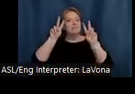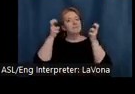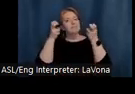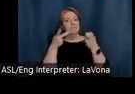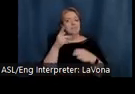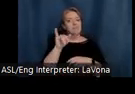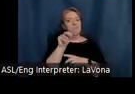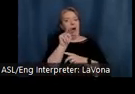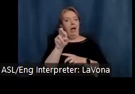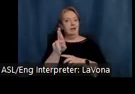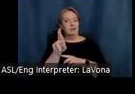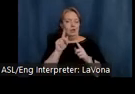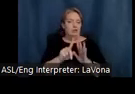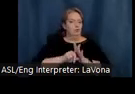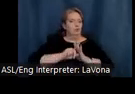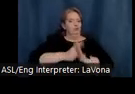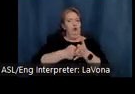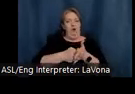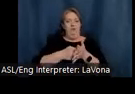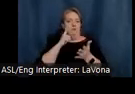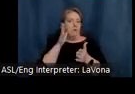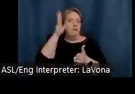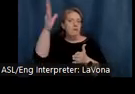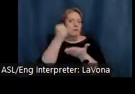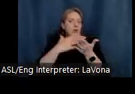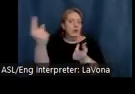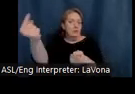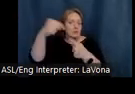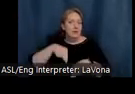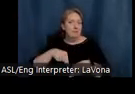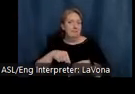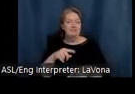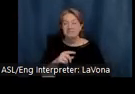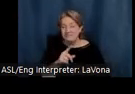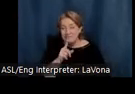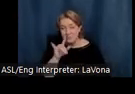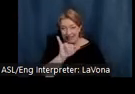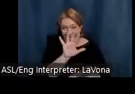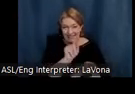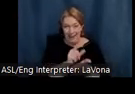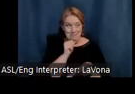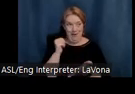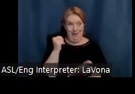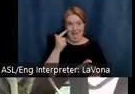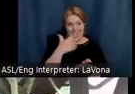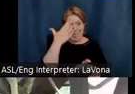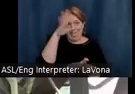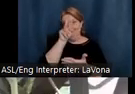future artists. At the time, they did not know just how true this statement would be.